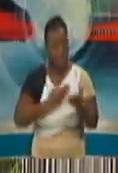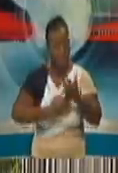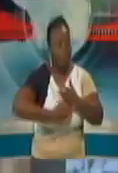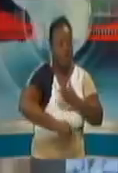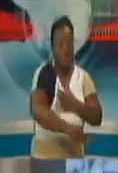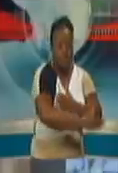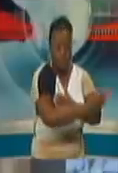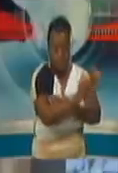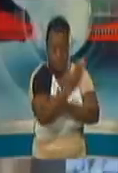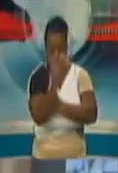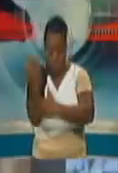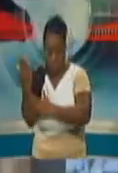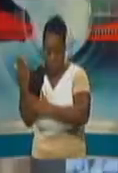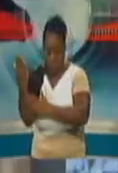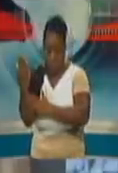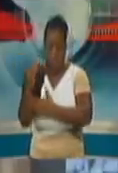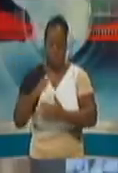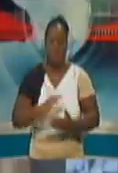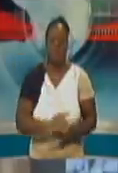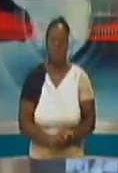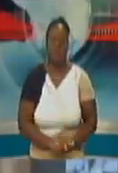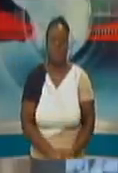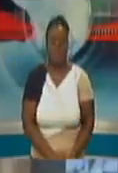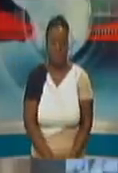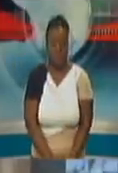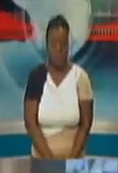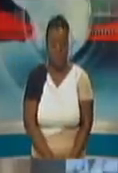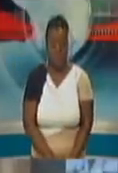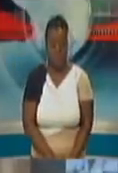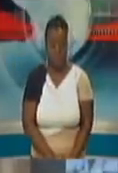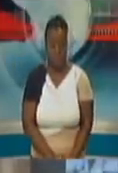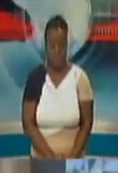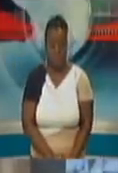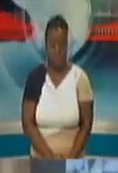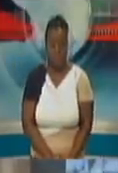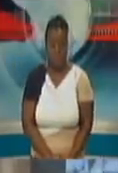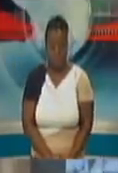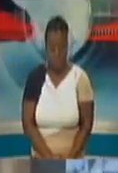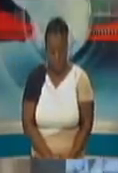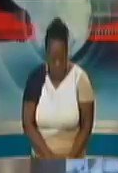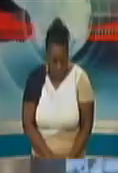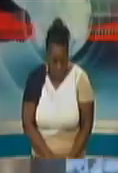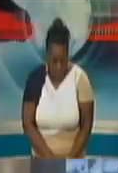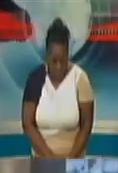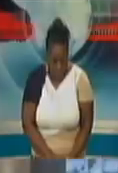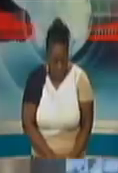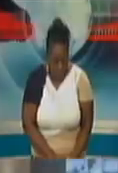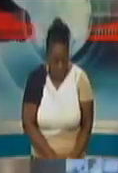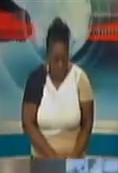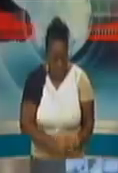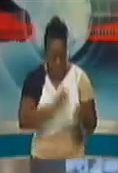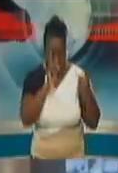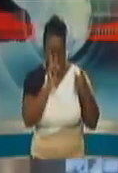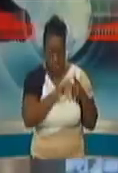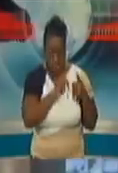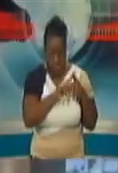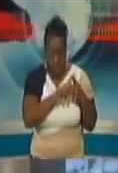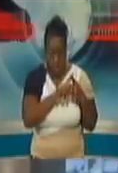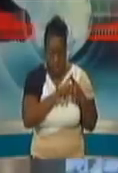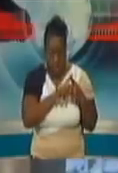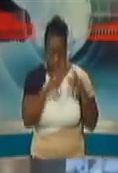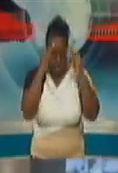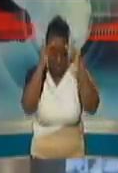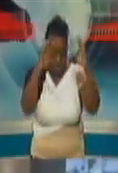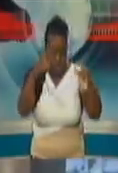Stephen Cummings from 98.1 FM. morning. morning. Two questions. One for Minister Gopis Kuhn and the